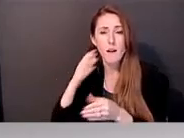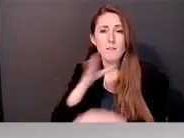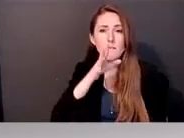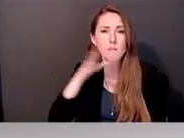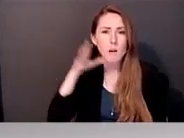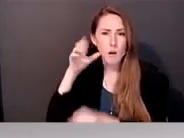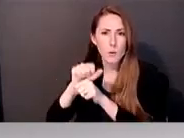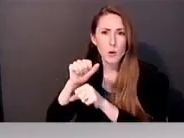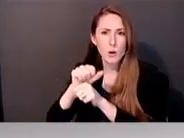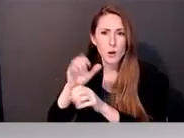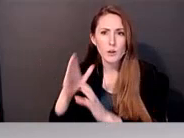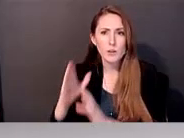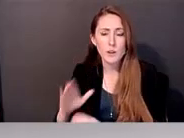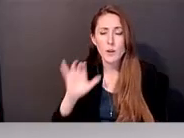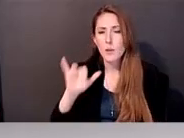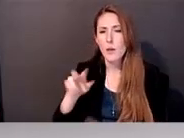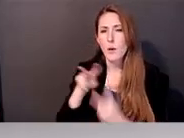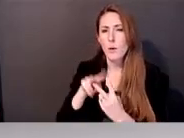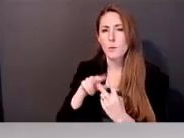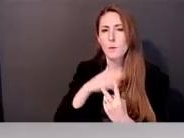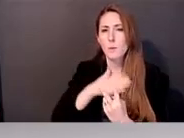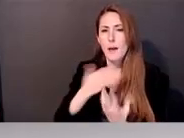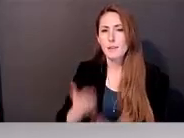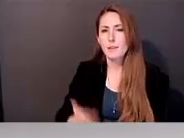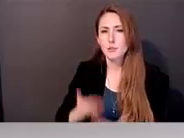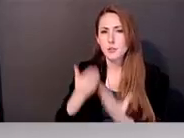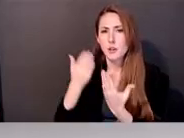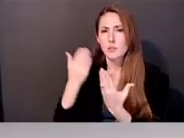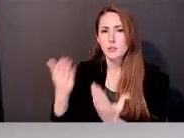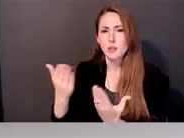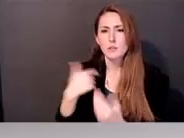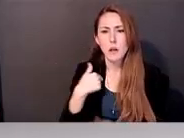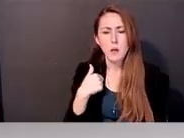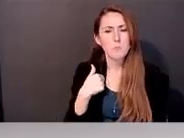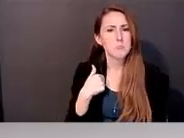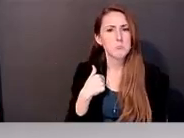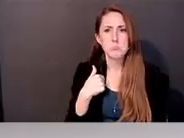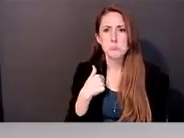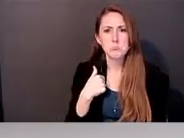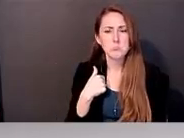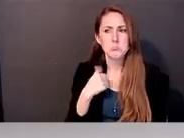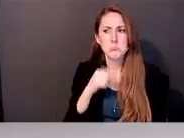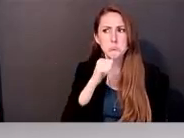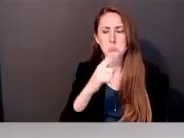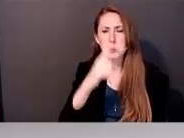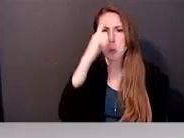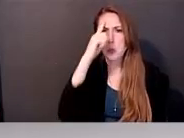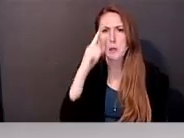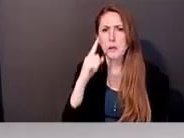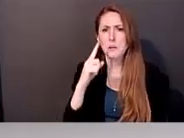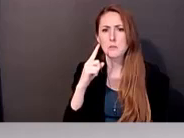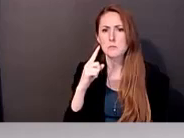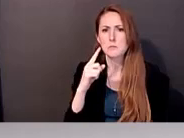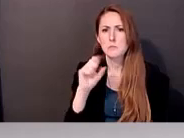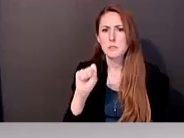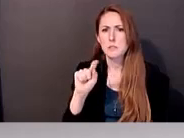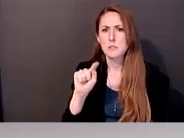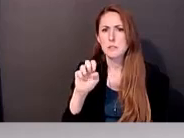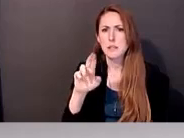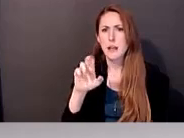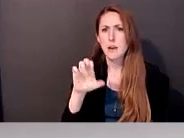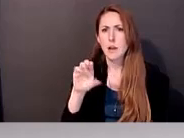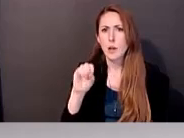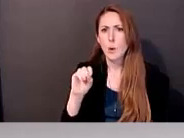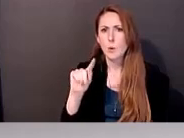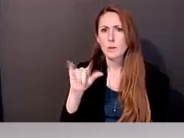and so those would be my suggestions. I don't really find that as a, as a stereotype, Kathleen, but it is definitely something that